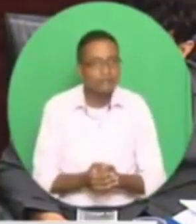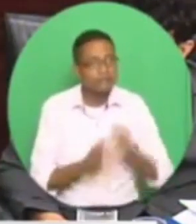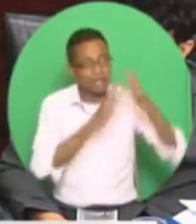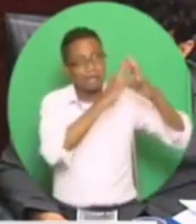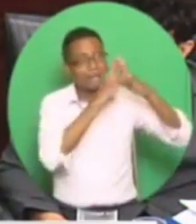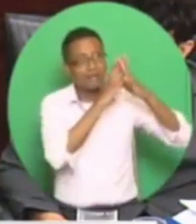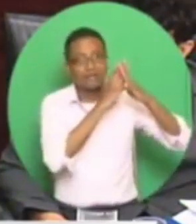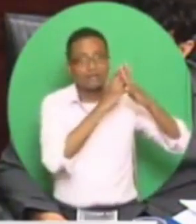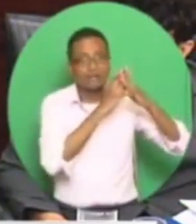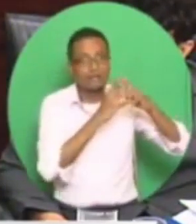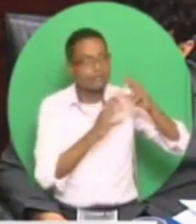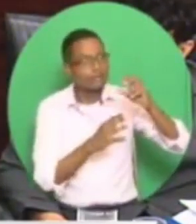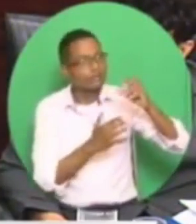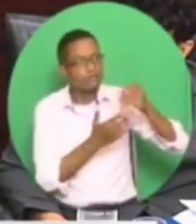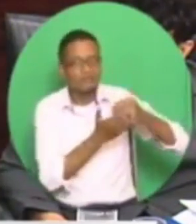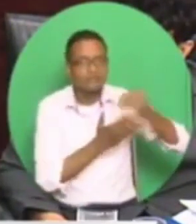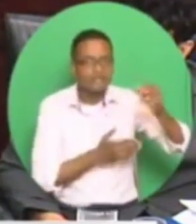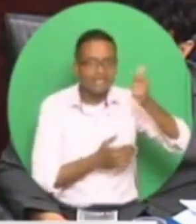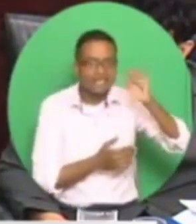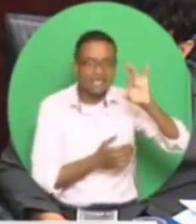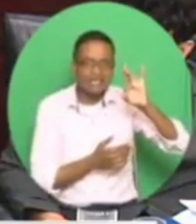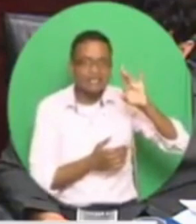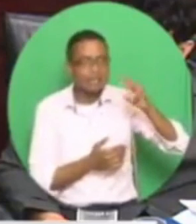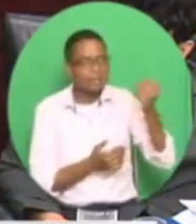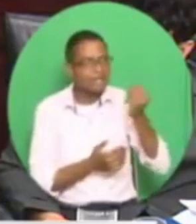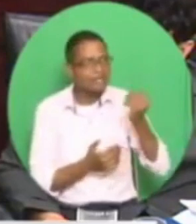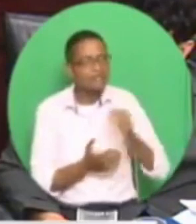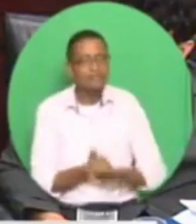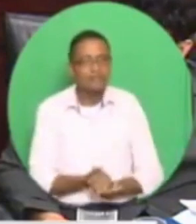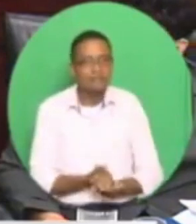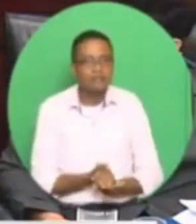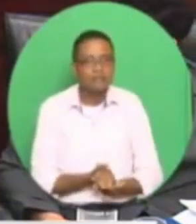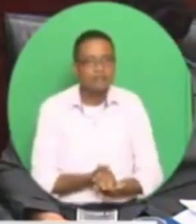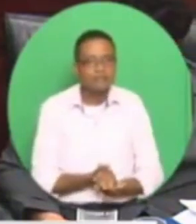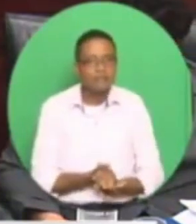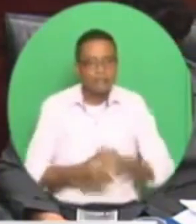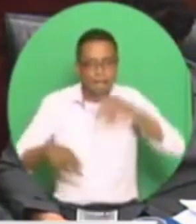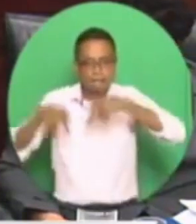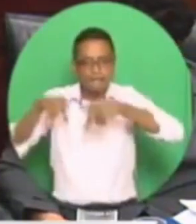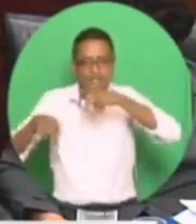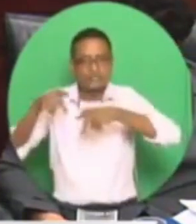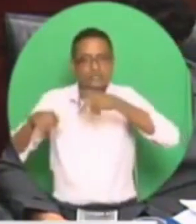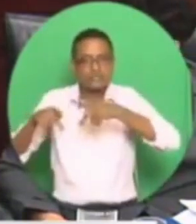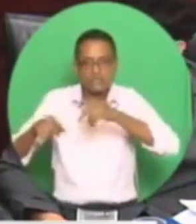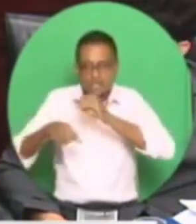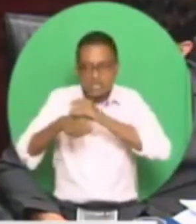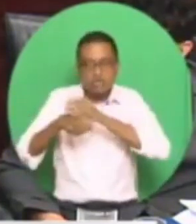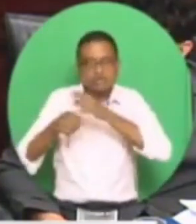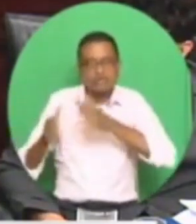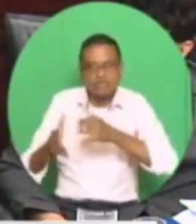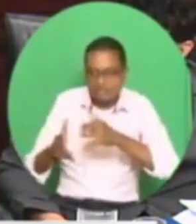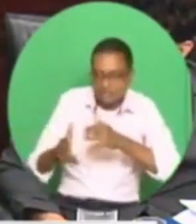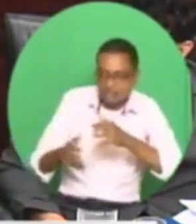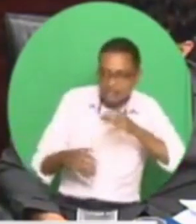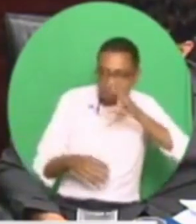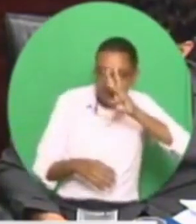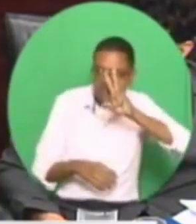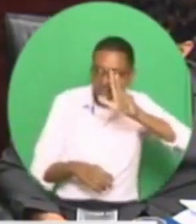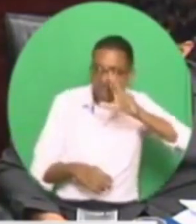$18 million. Petrotrin consultants, $63 million we paid to close down Petrotrin.